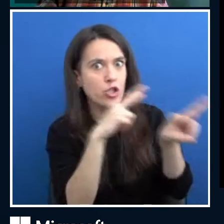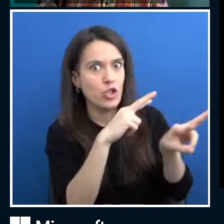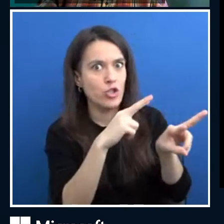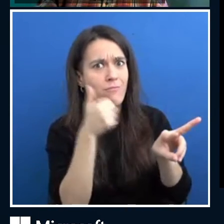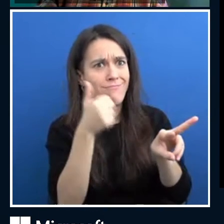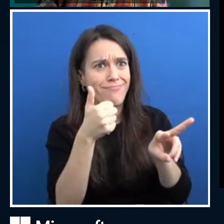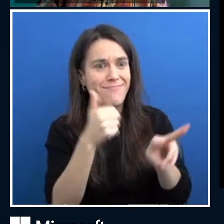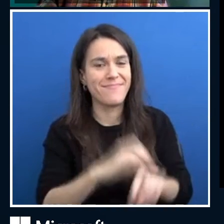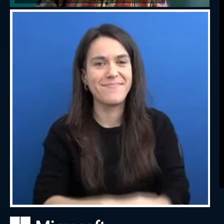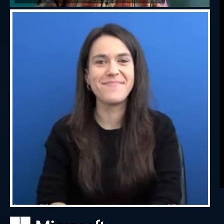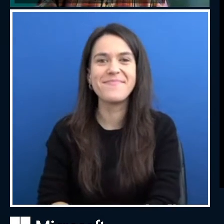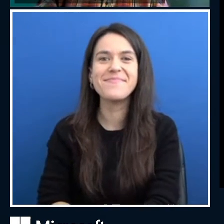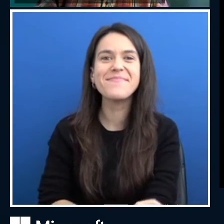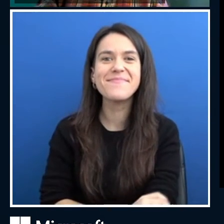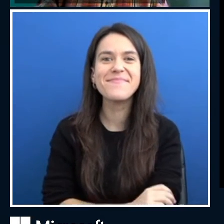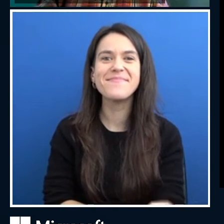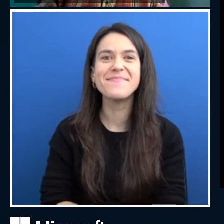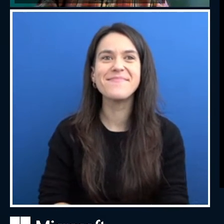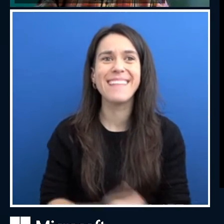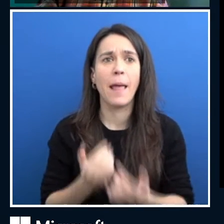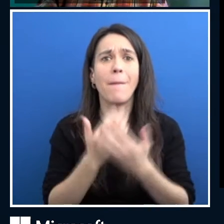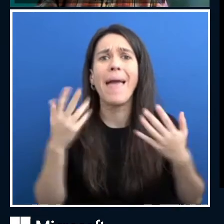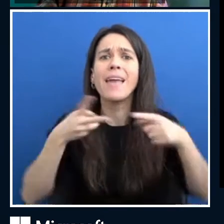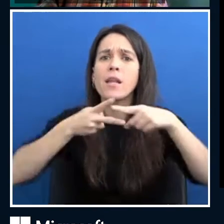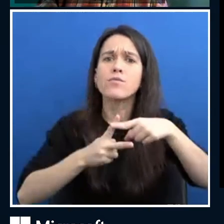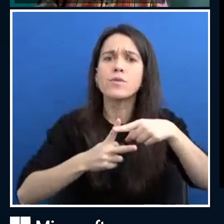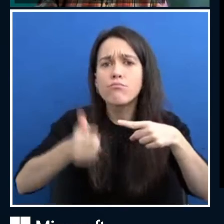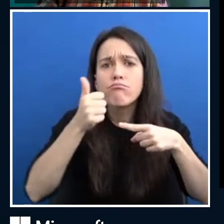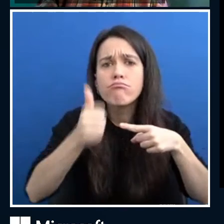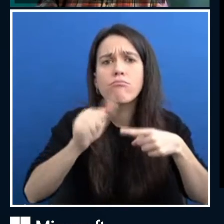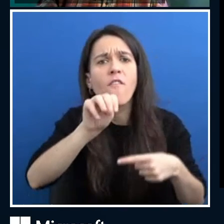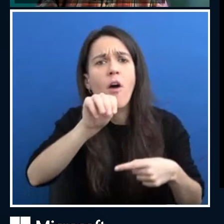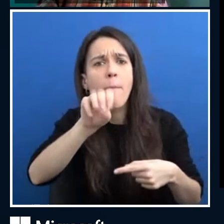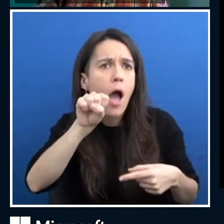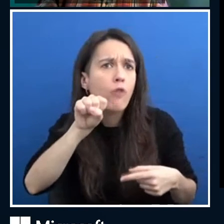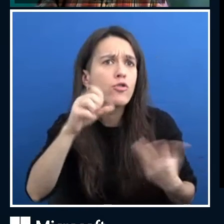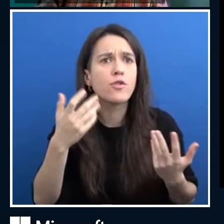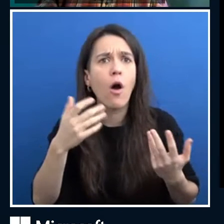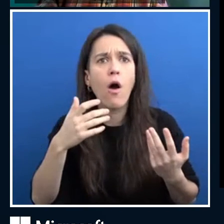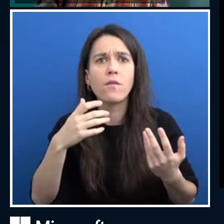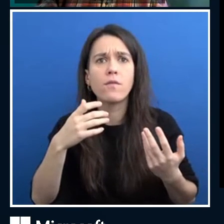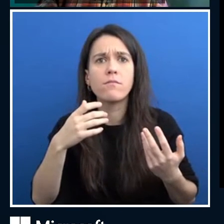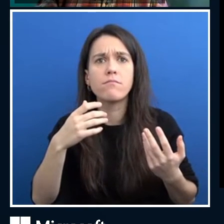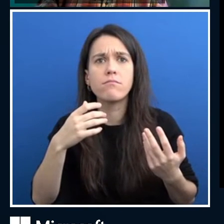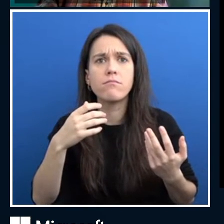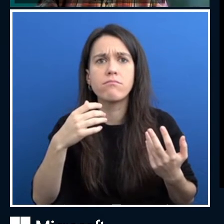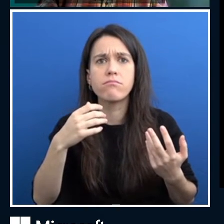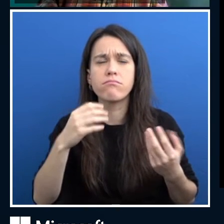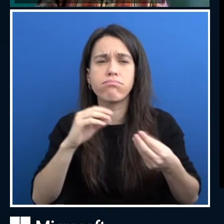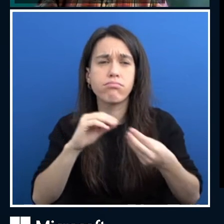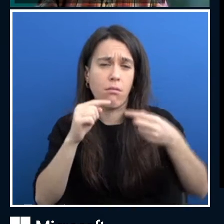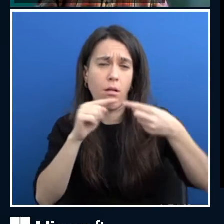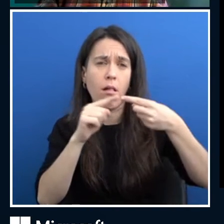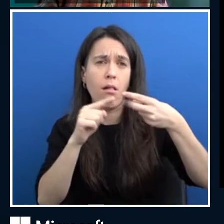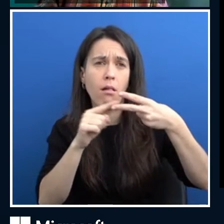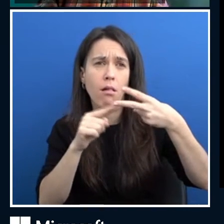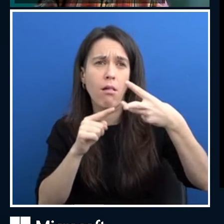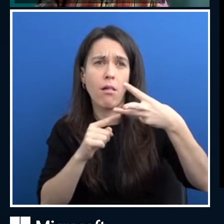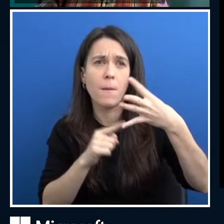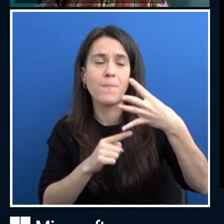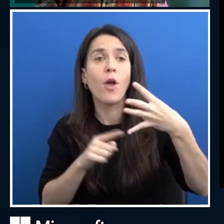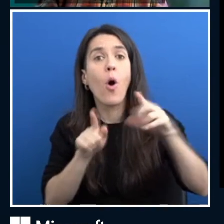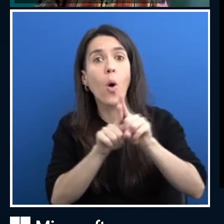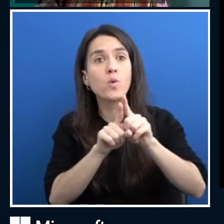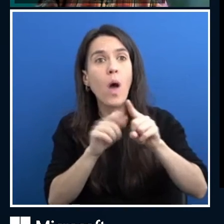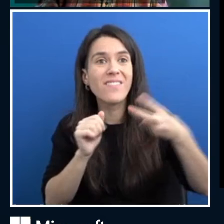lots of great resources from Microsoft that we released at Microsoft Build in May. There's also something called the AI Now Institution that is